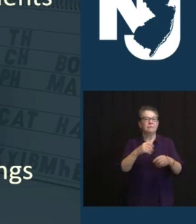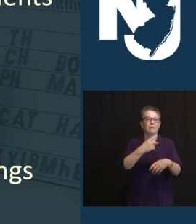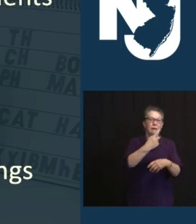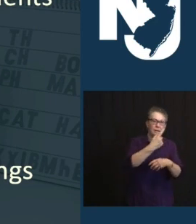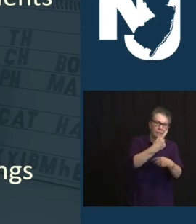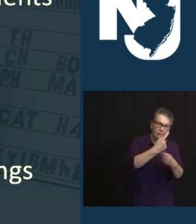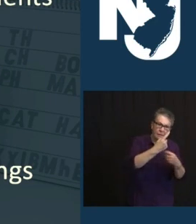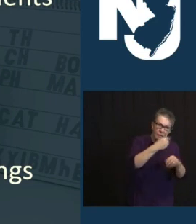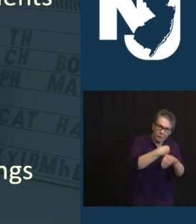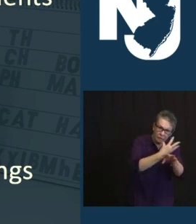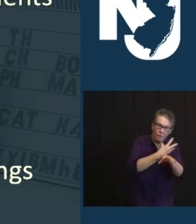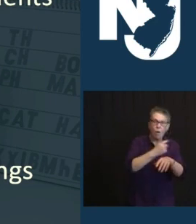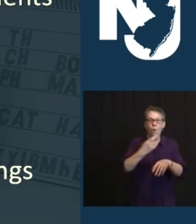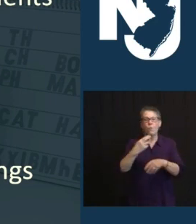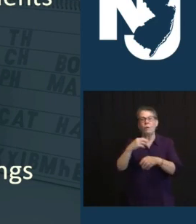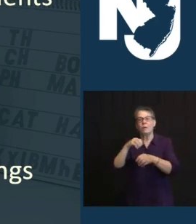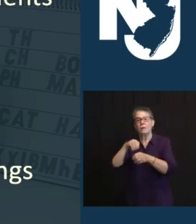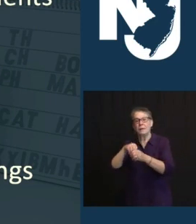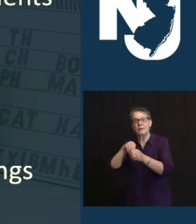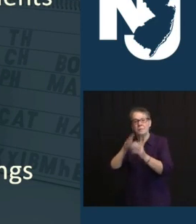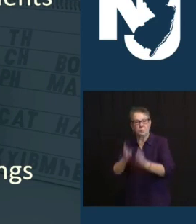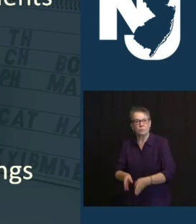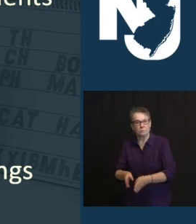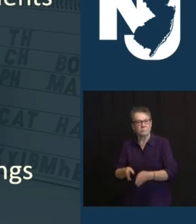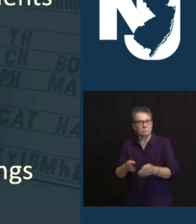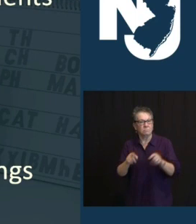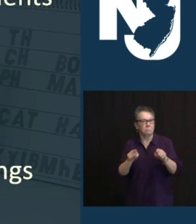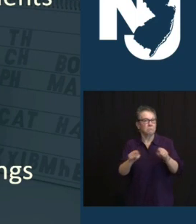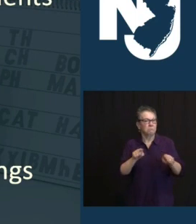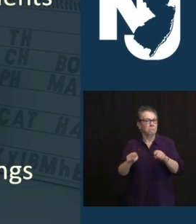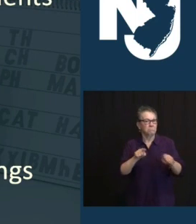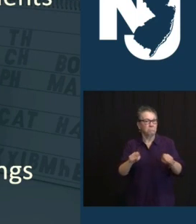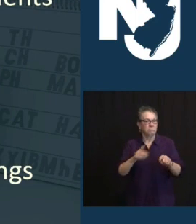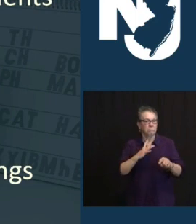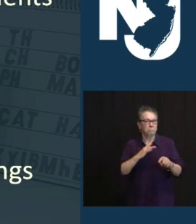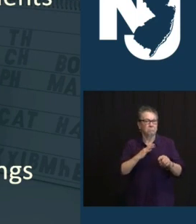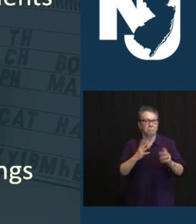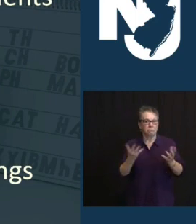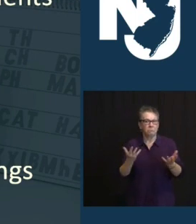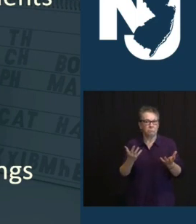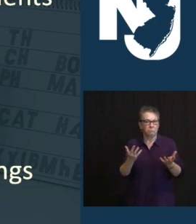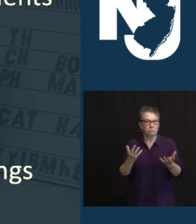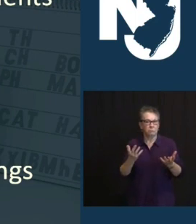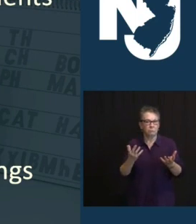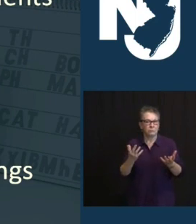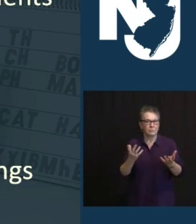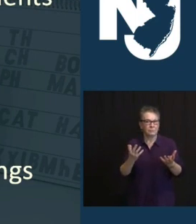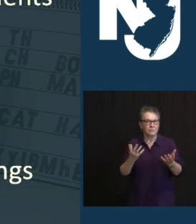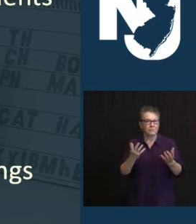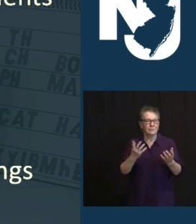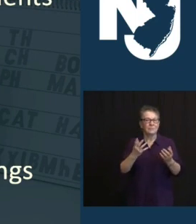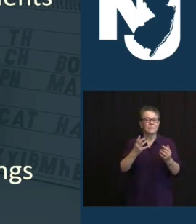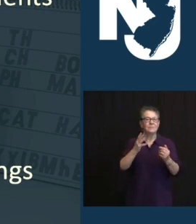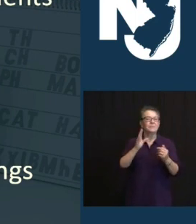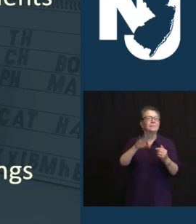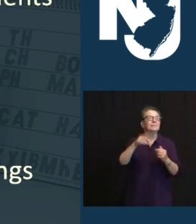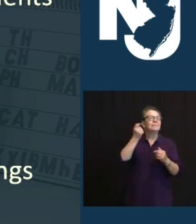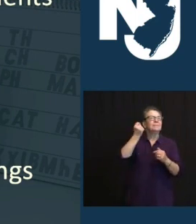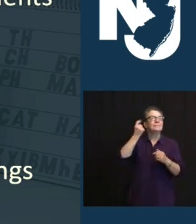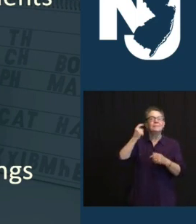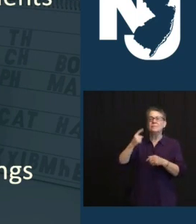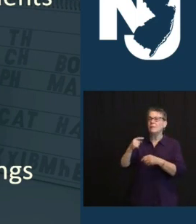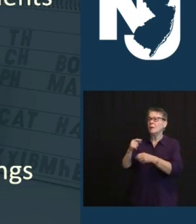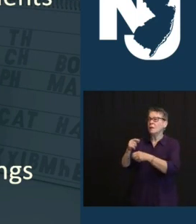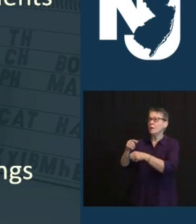INCLUDE DISTRICTS THAT ARE NOT JUST SORT OF, WE'RE REMOTE UNTIL X DATE, BUT ALSO DISTRICTS OR SCHOOLS WHERE THERE MAY HAVE BEEN AN OUTBREAK